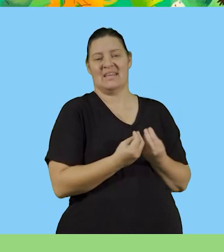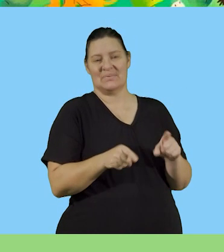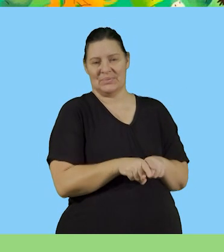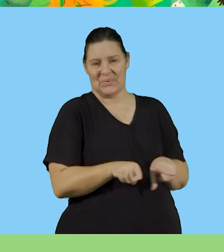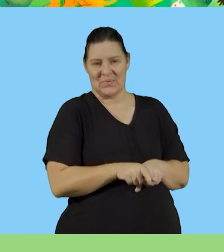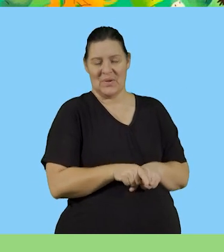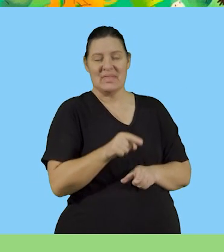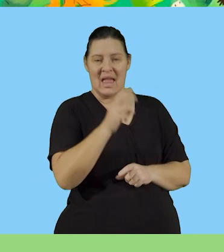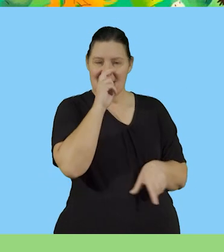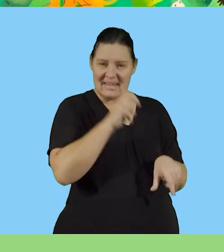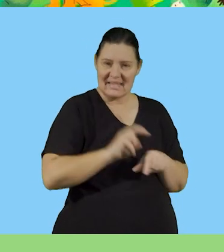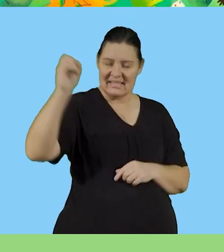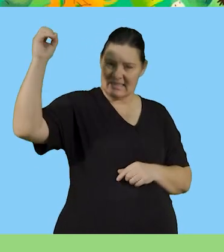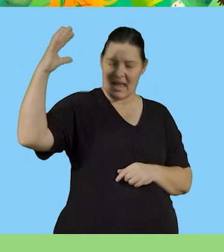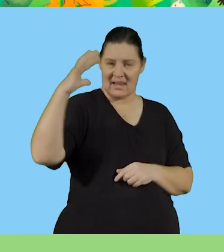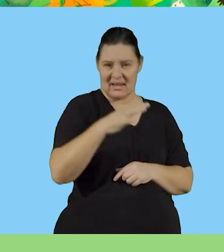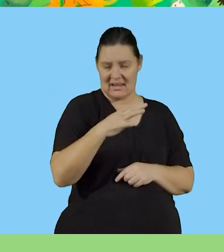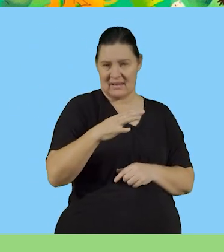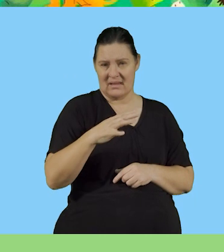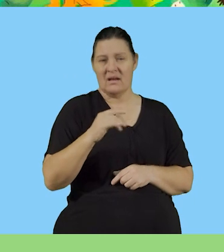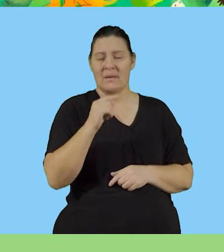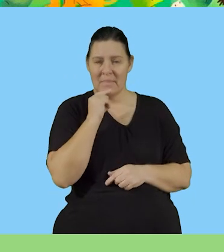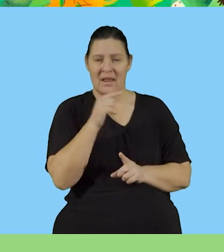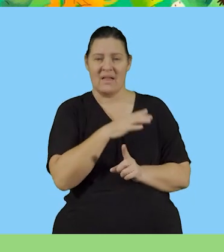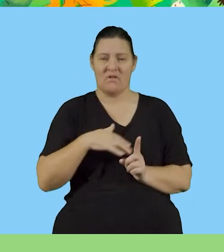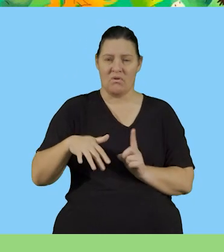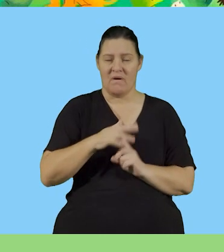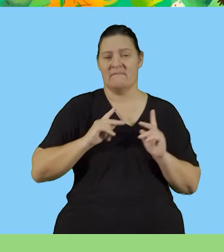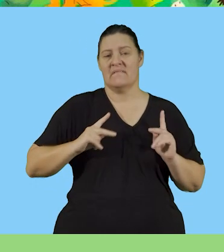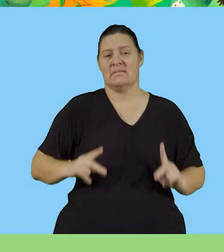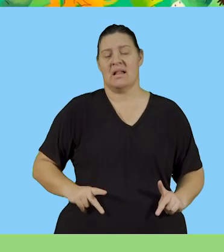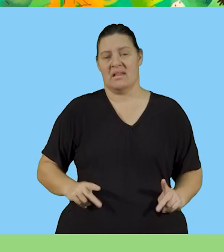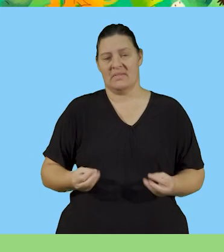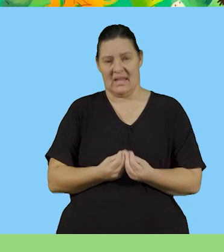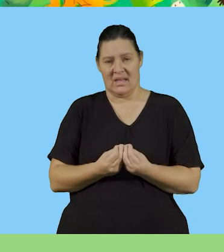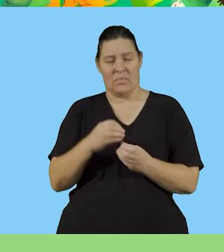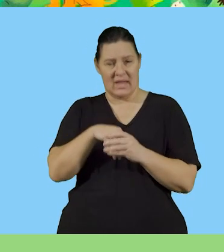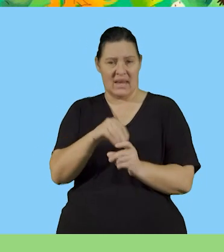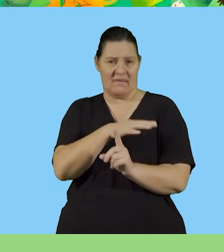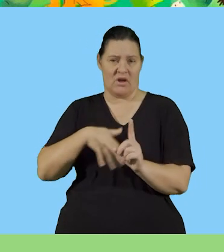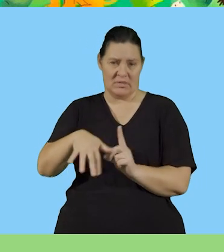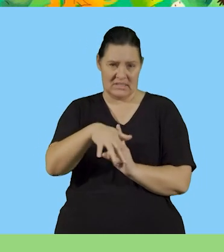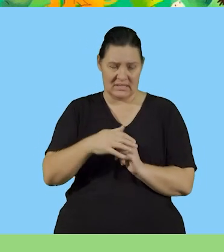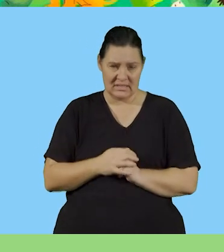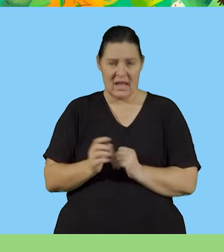also living organisms. So they need sunlight, which is a physical environment or a physical feature in the environment.